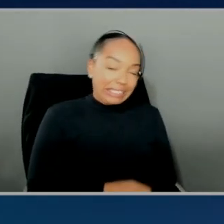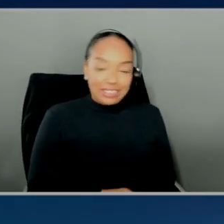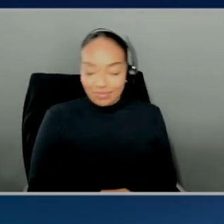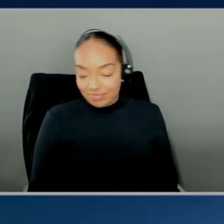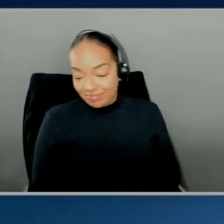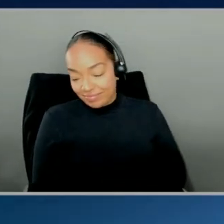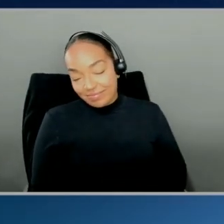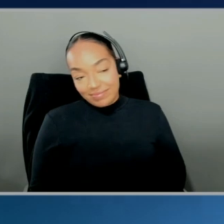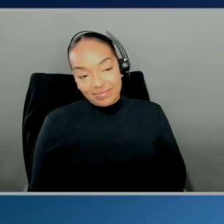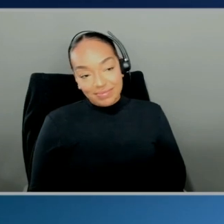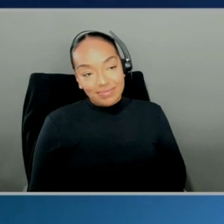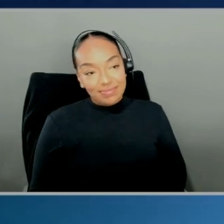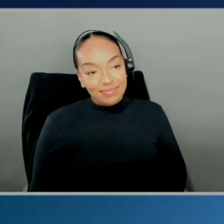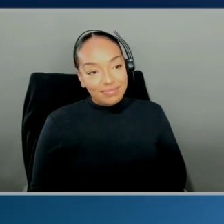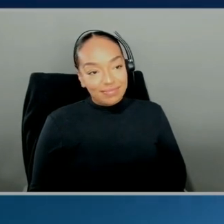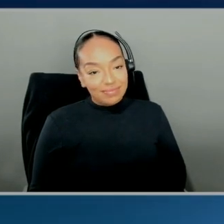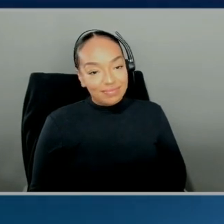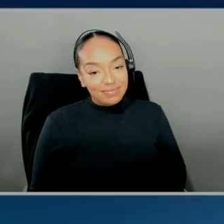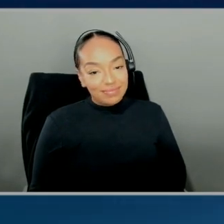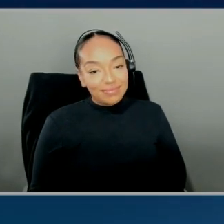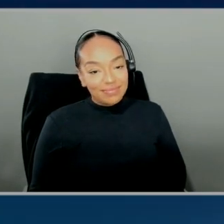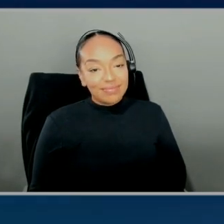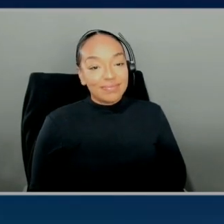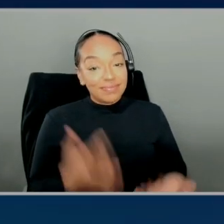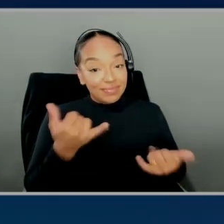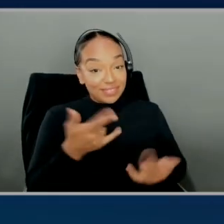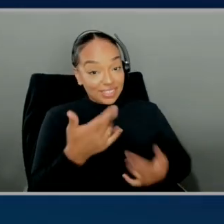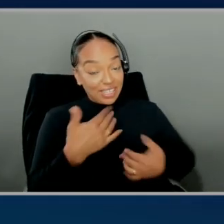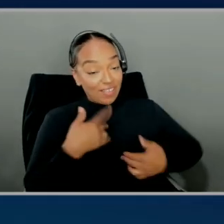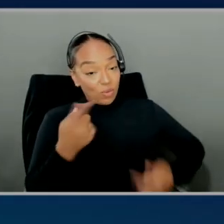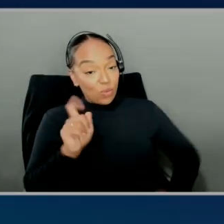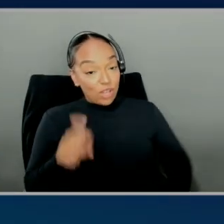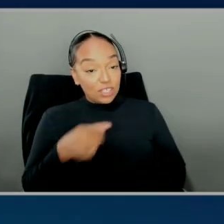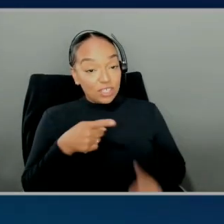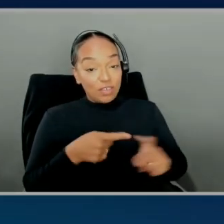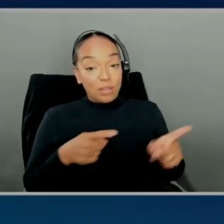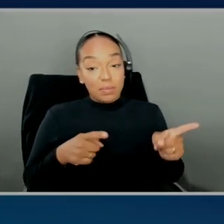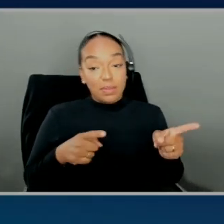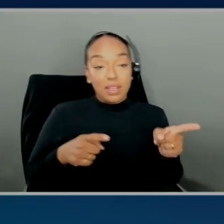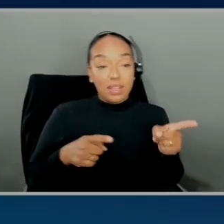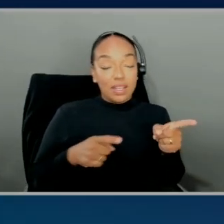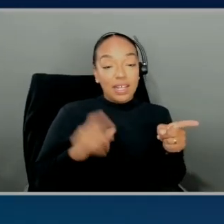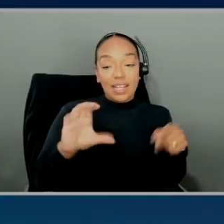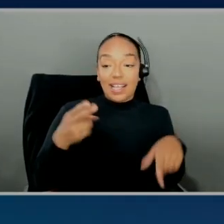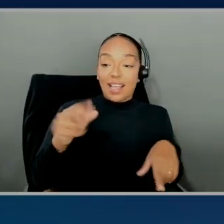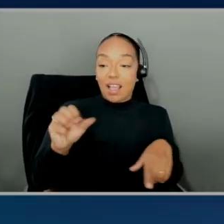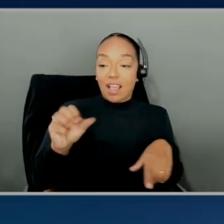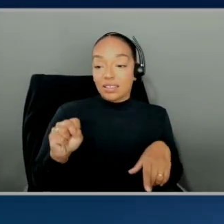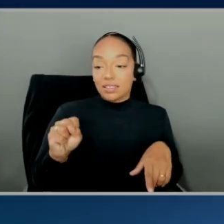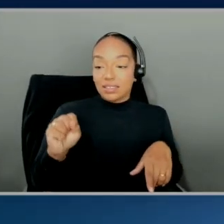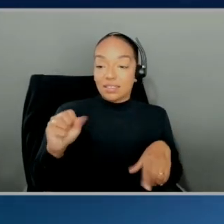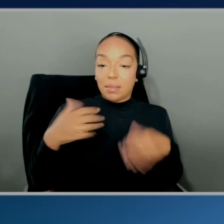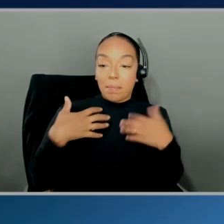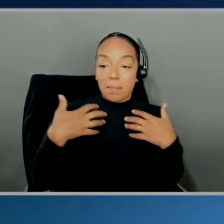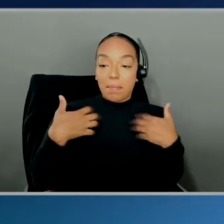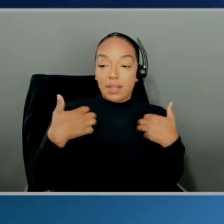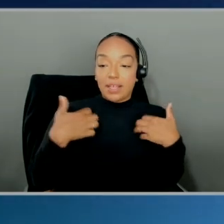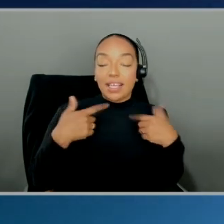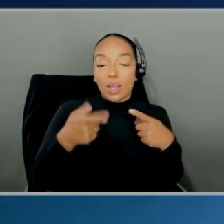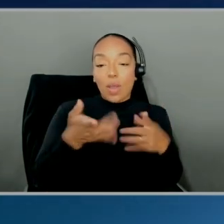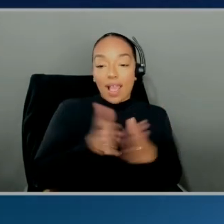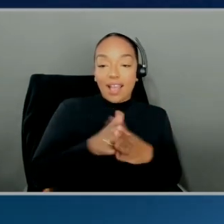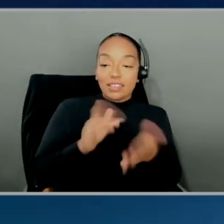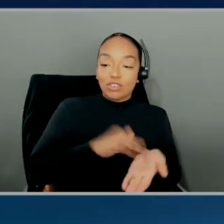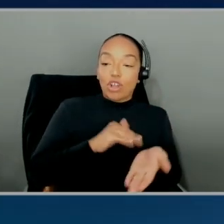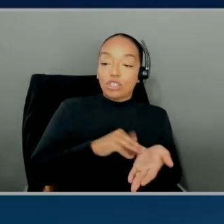Yeah. 3.5, a lot of people are excited about that Okay, okay. There's a question in the chat from Chaos Monkey. Why don't you ask Dr. Newton what Amazon Bedrock is? Oh,